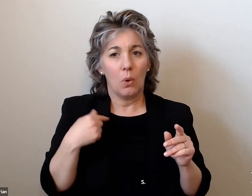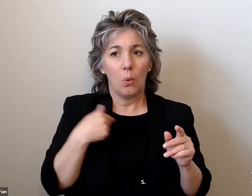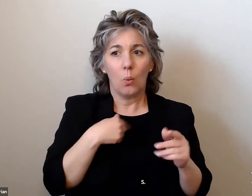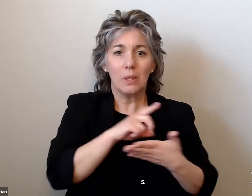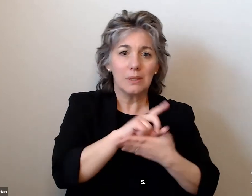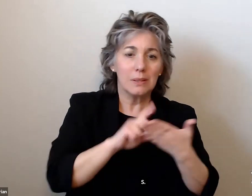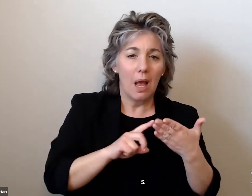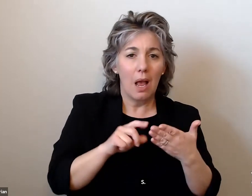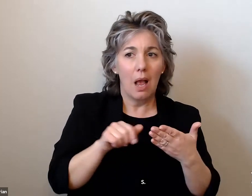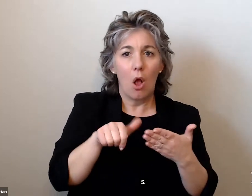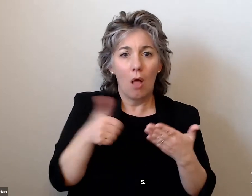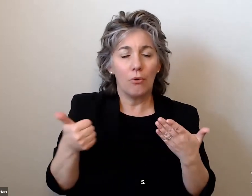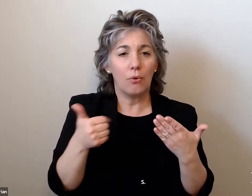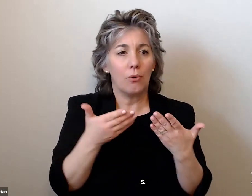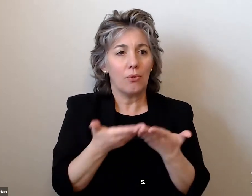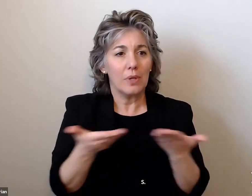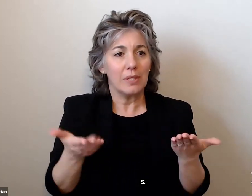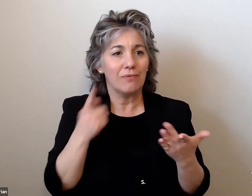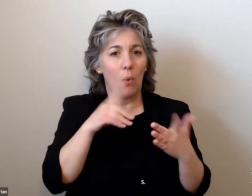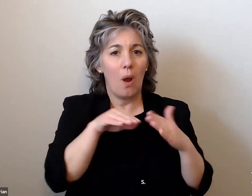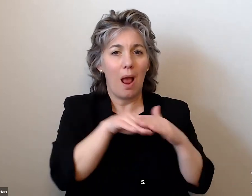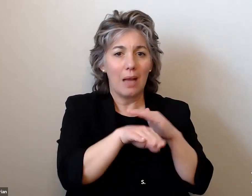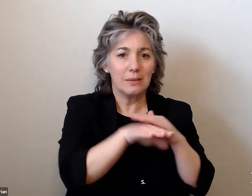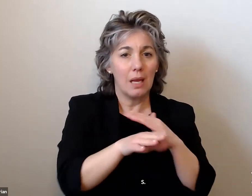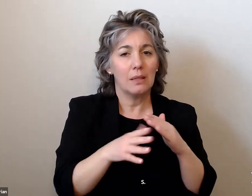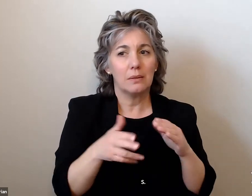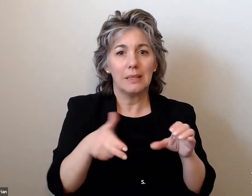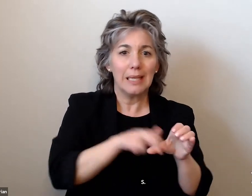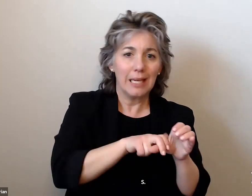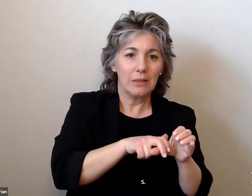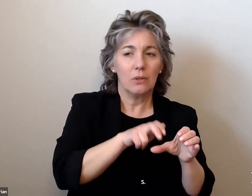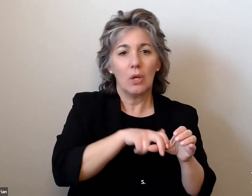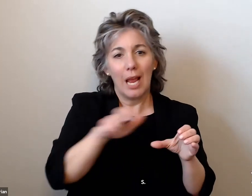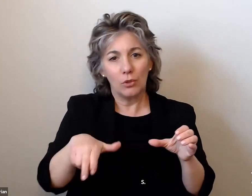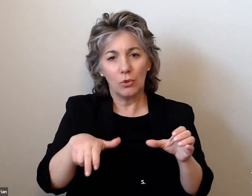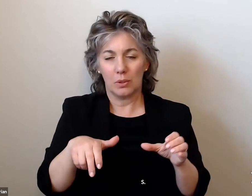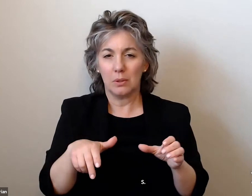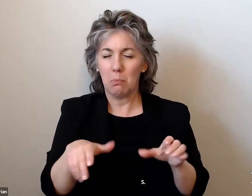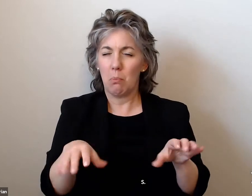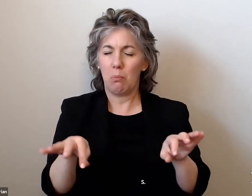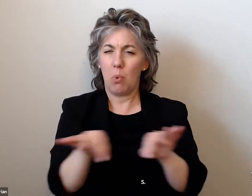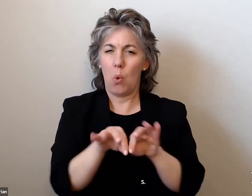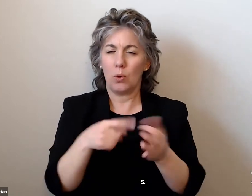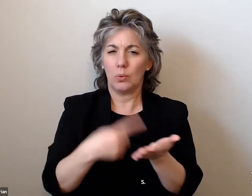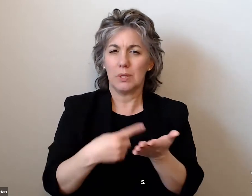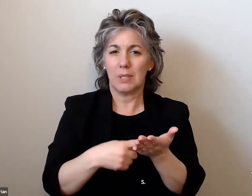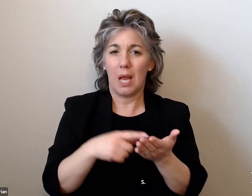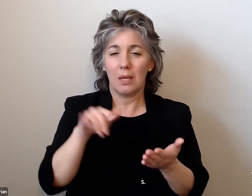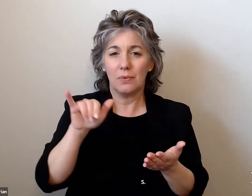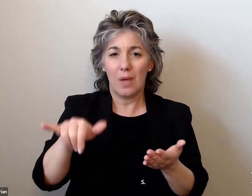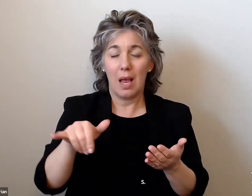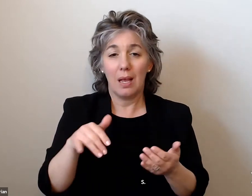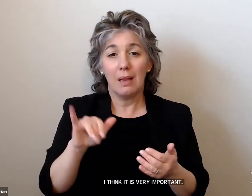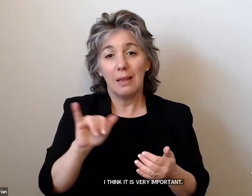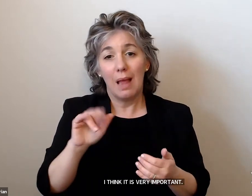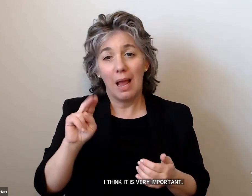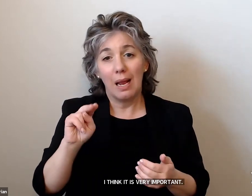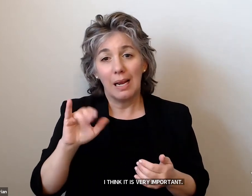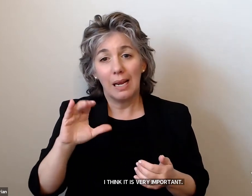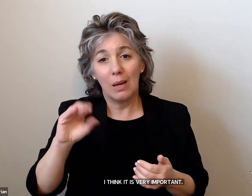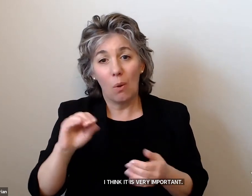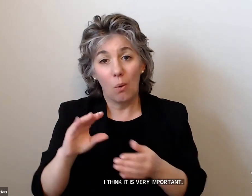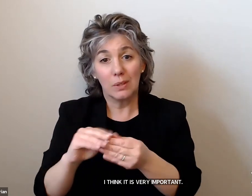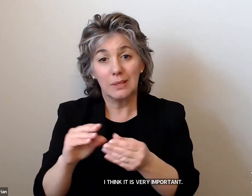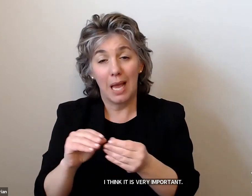entries and exits. I think it's very important, especially given as Nico said that